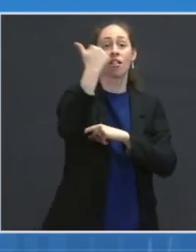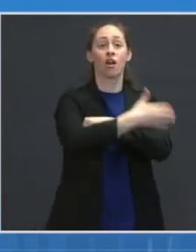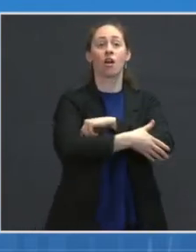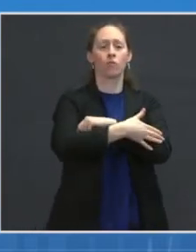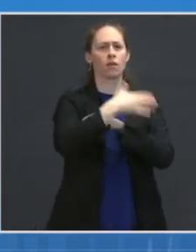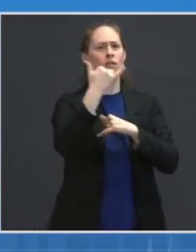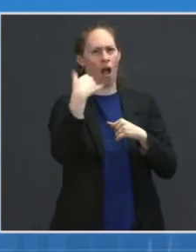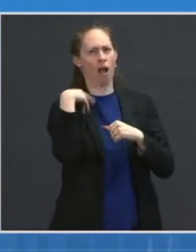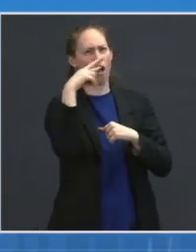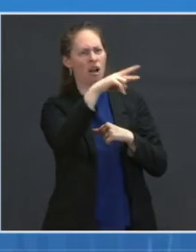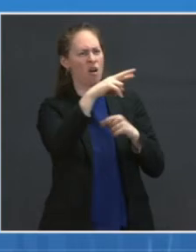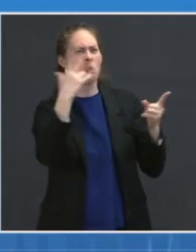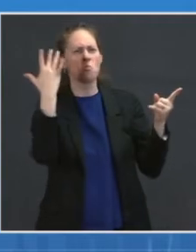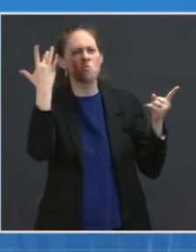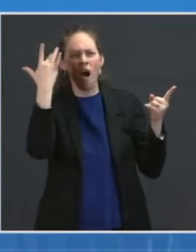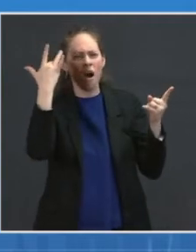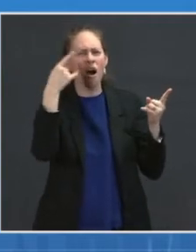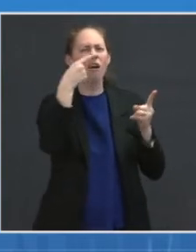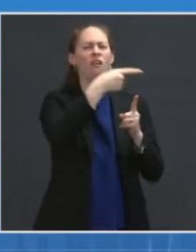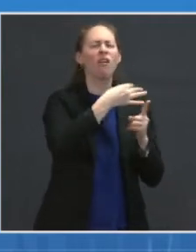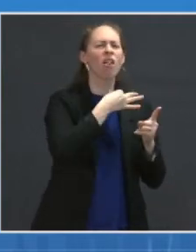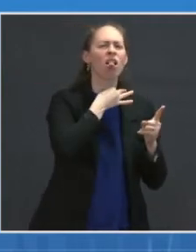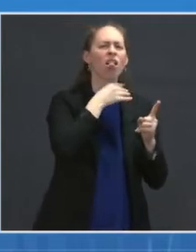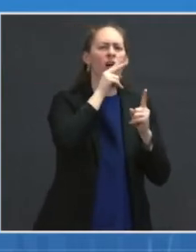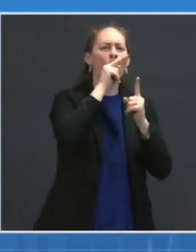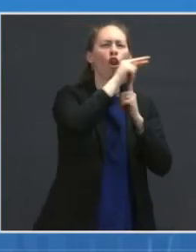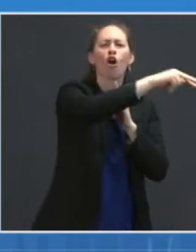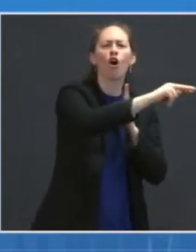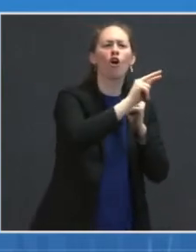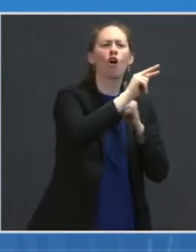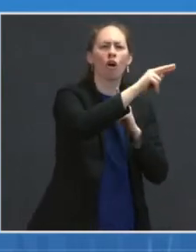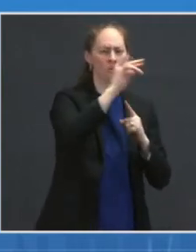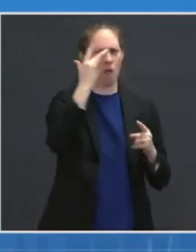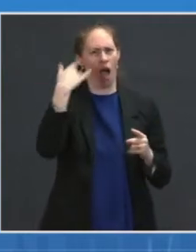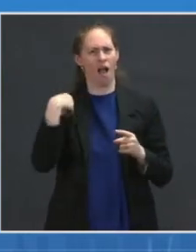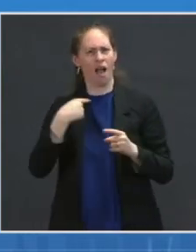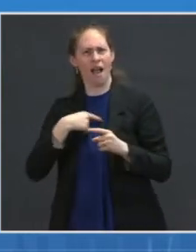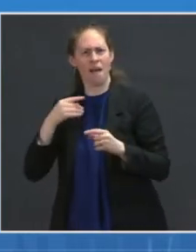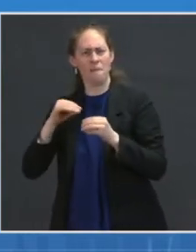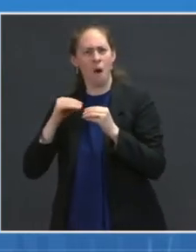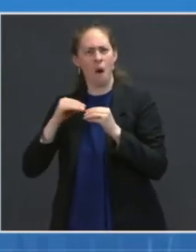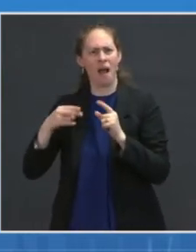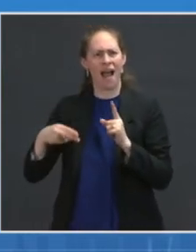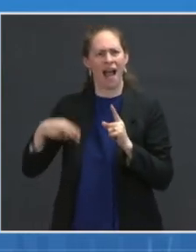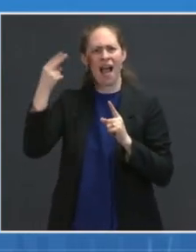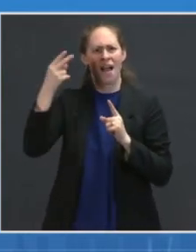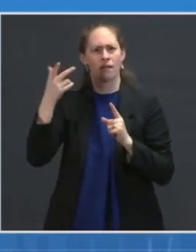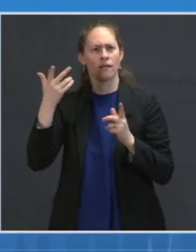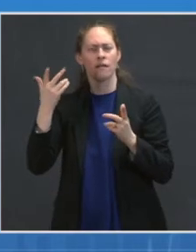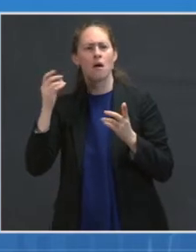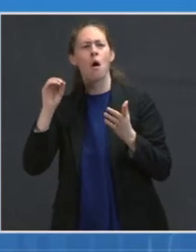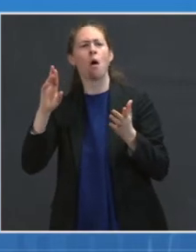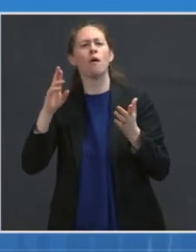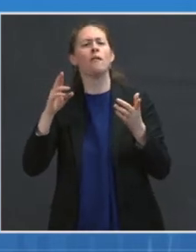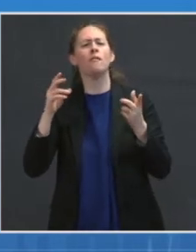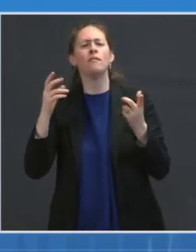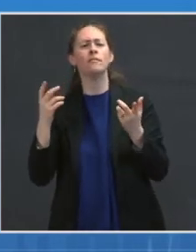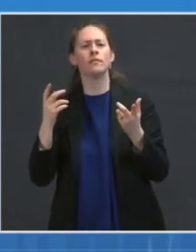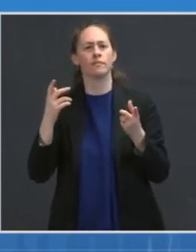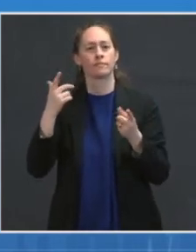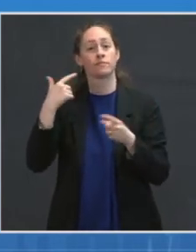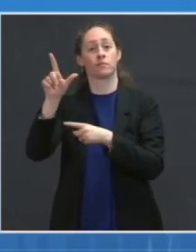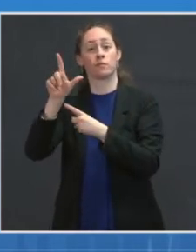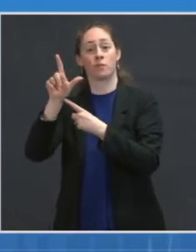with a prime and a boost, and for Moderna, as you know, that's 28 days, and for Pfizer, it's 21